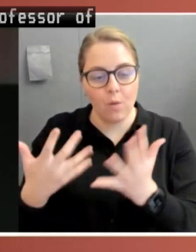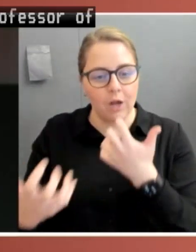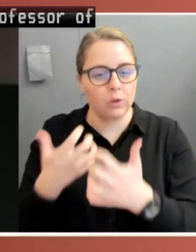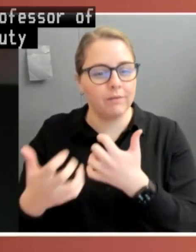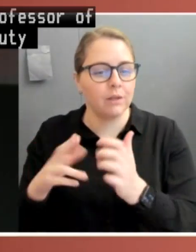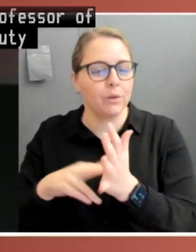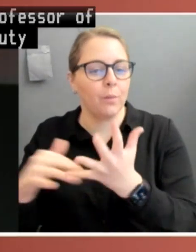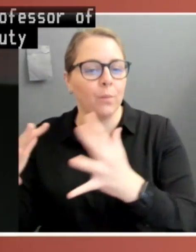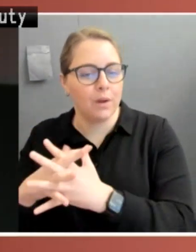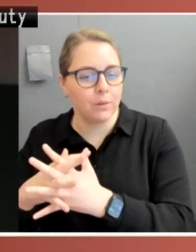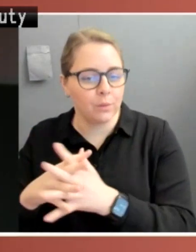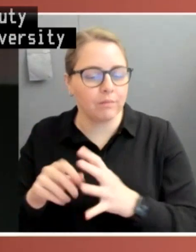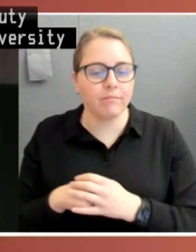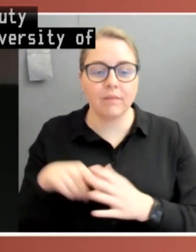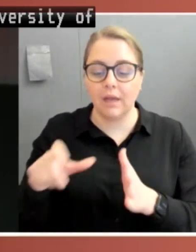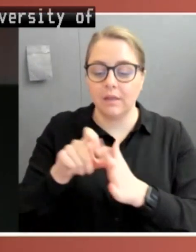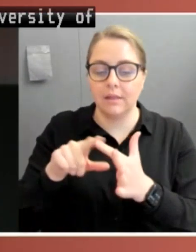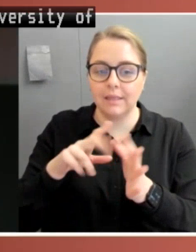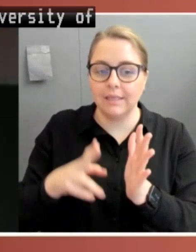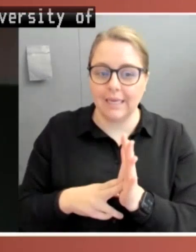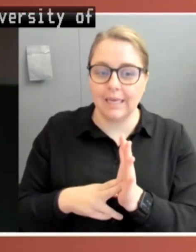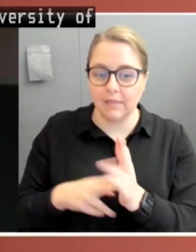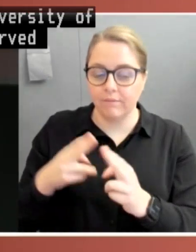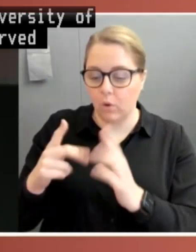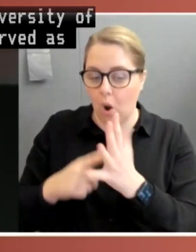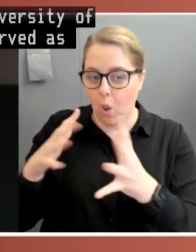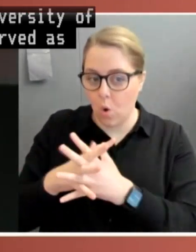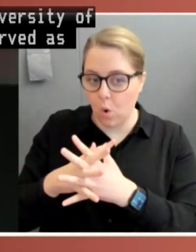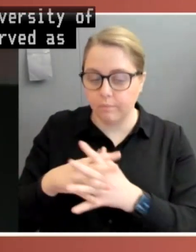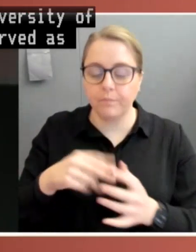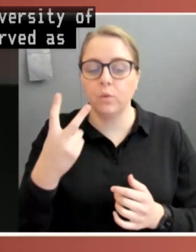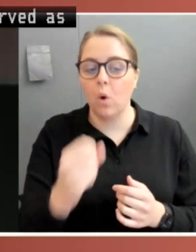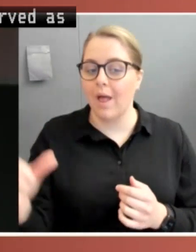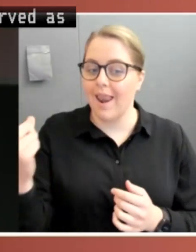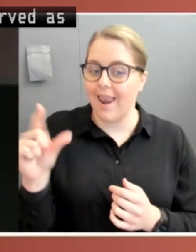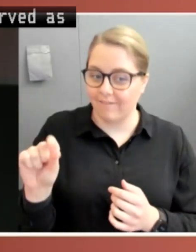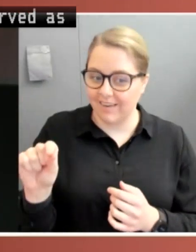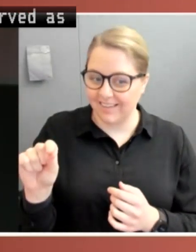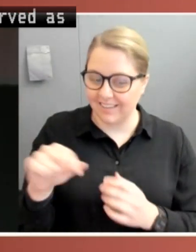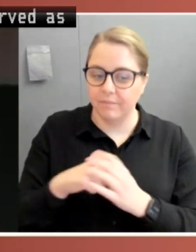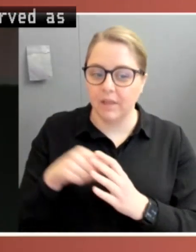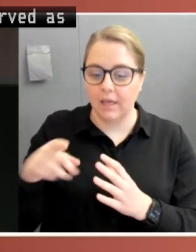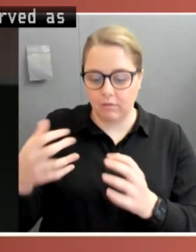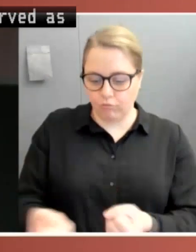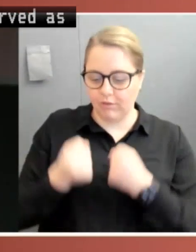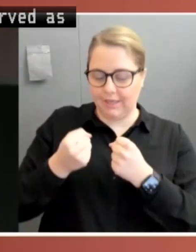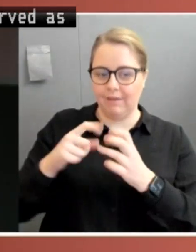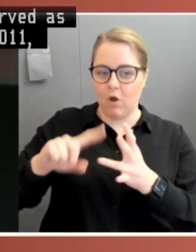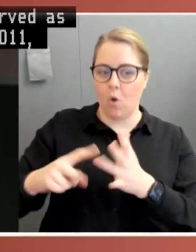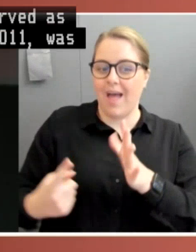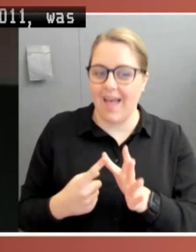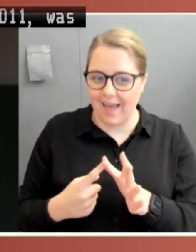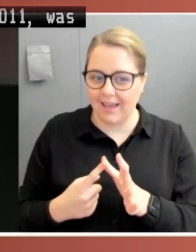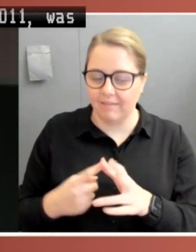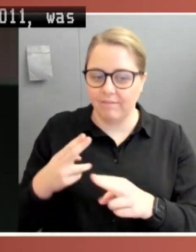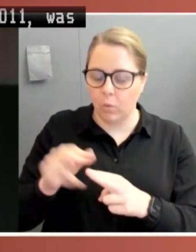has served as Dean of UNSW Law and in 2011 he was made an Officer of the Order of Australia for distinguished service